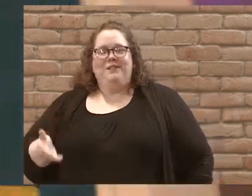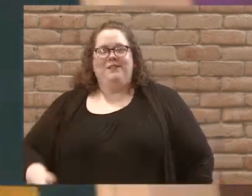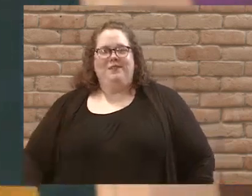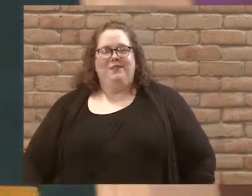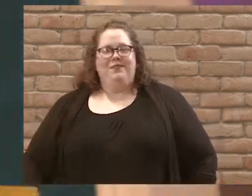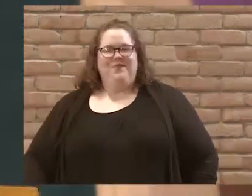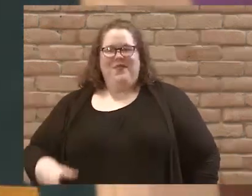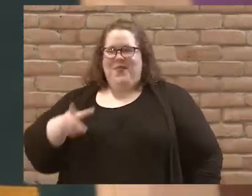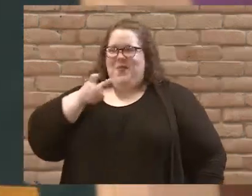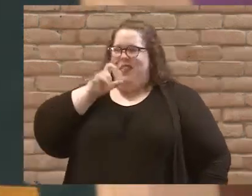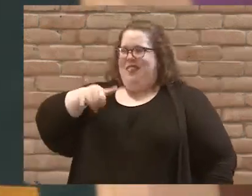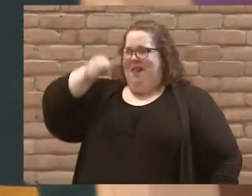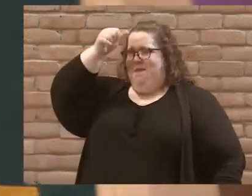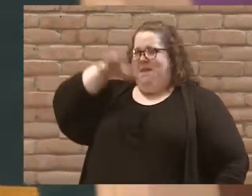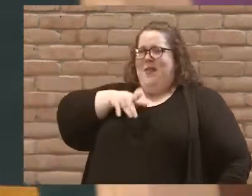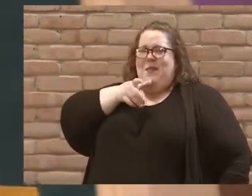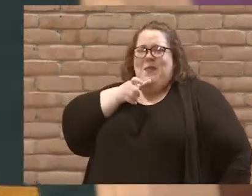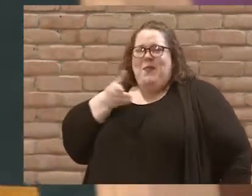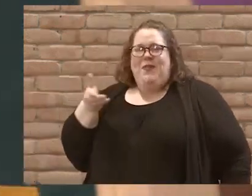Who is this man?